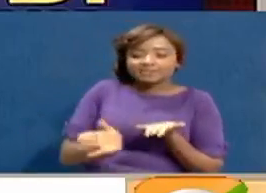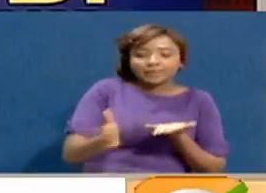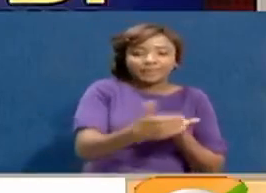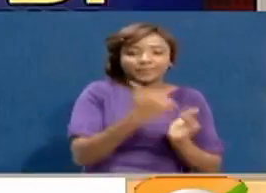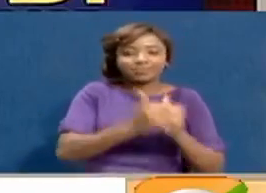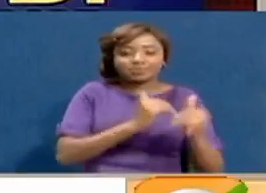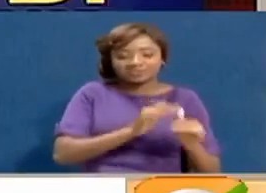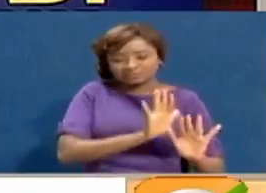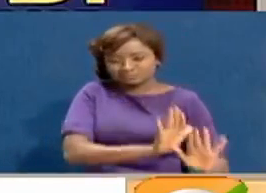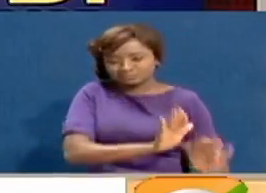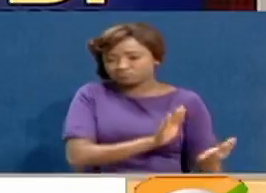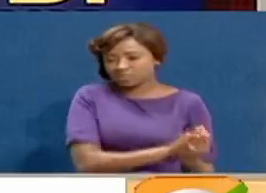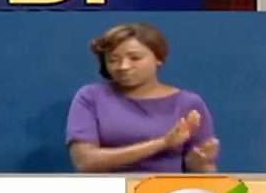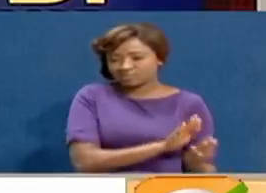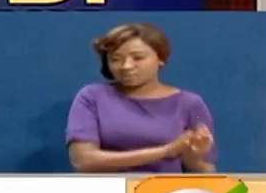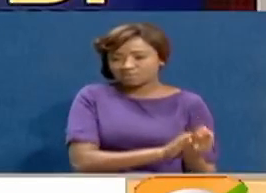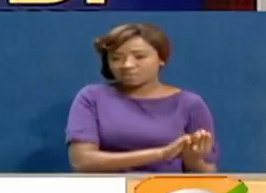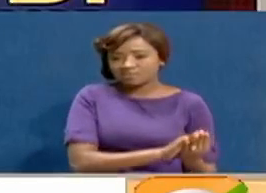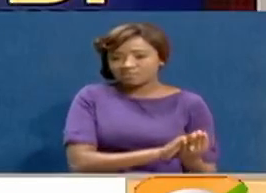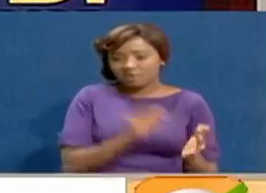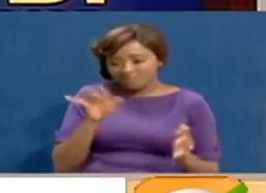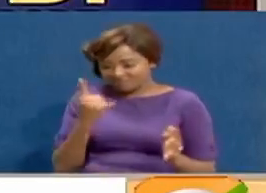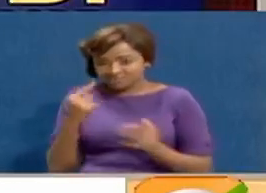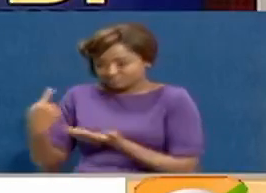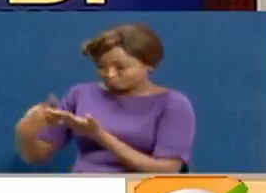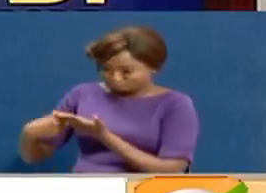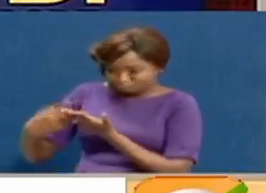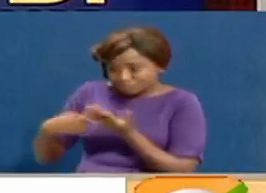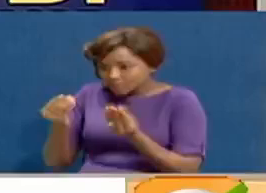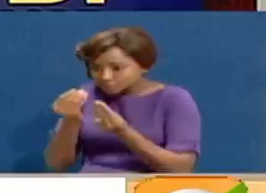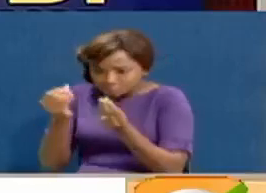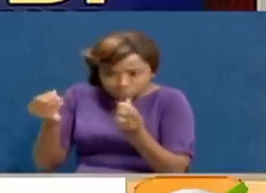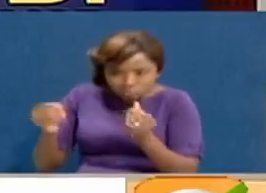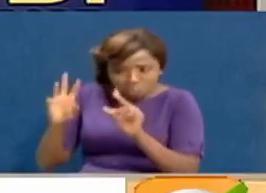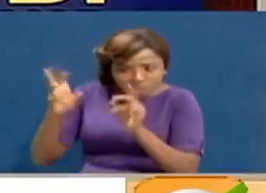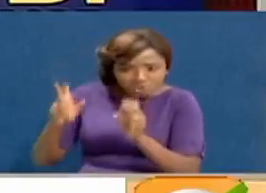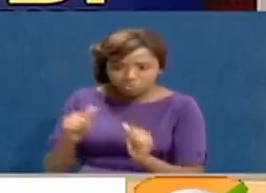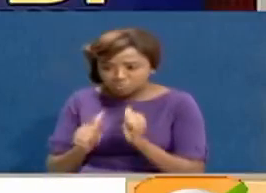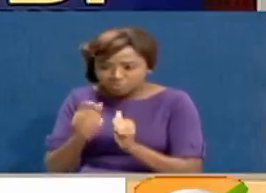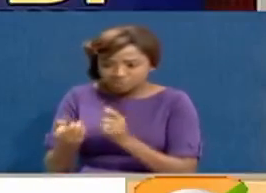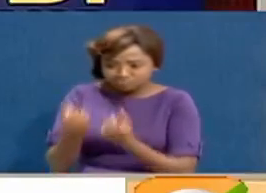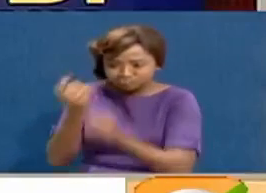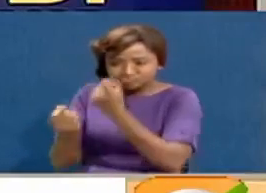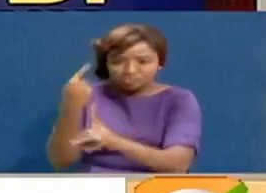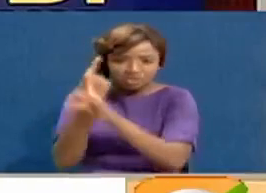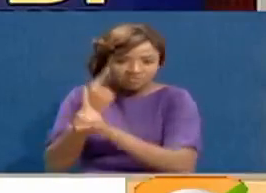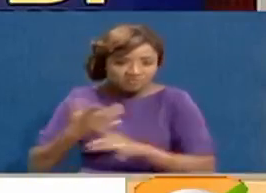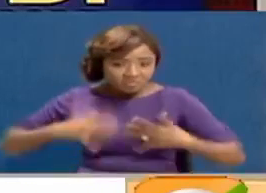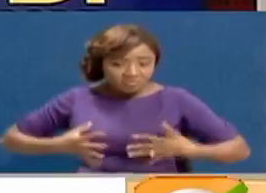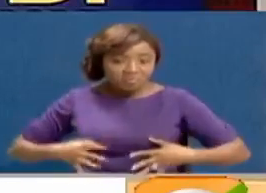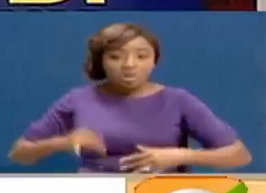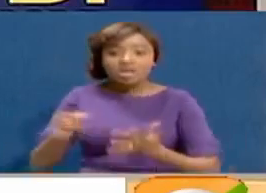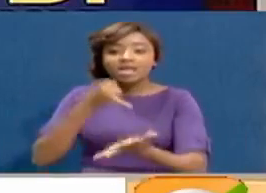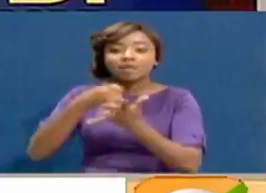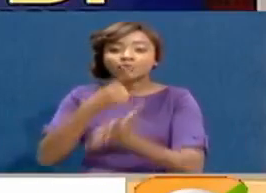process to give a chance to dialogue to iron out contentious issues raised by various stakeholders, among